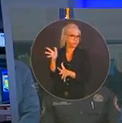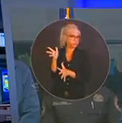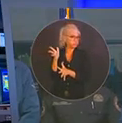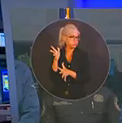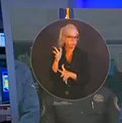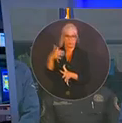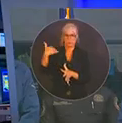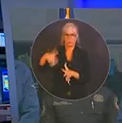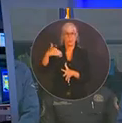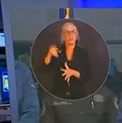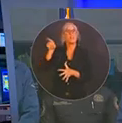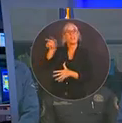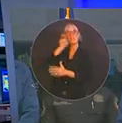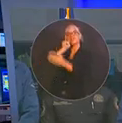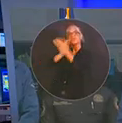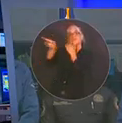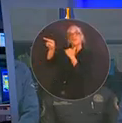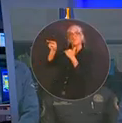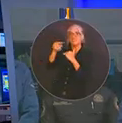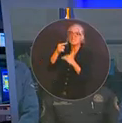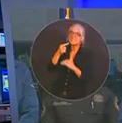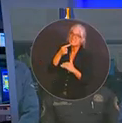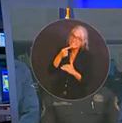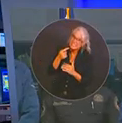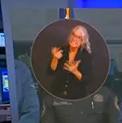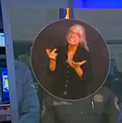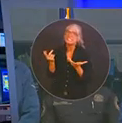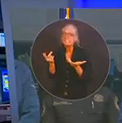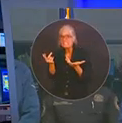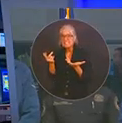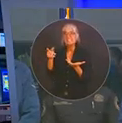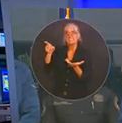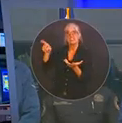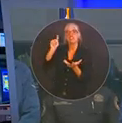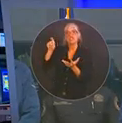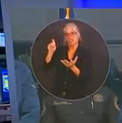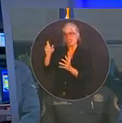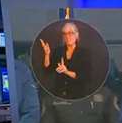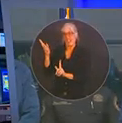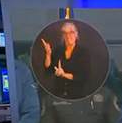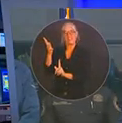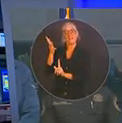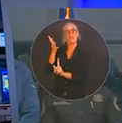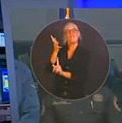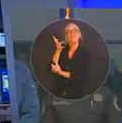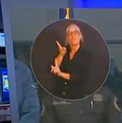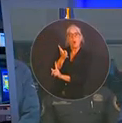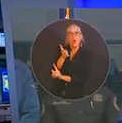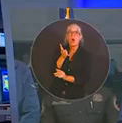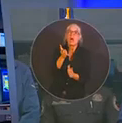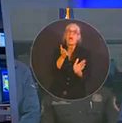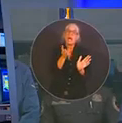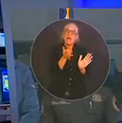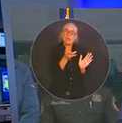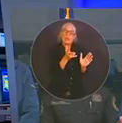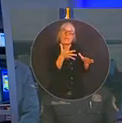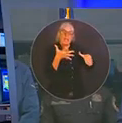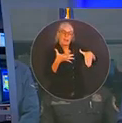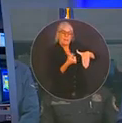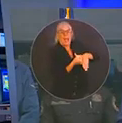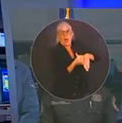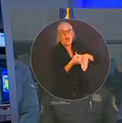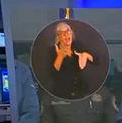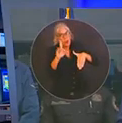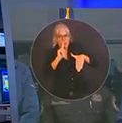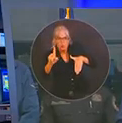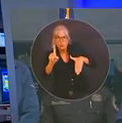for it to weaken before it gets to landfall. And maybe that's true. Let's hope it's true. Maybe it's not. But even if it does weaken, you're still